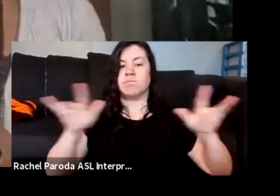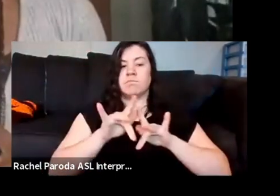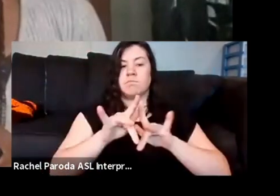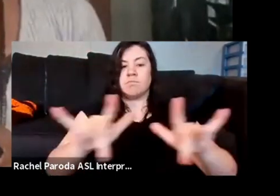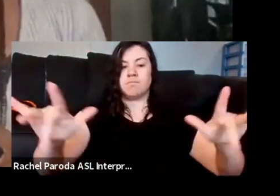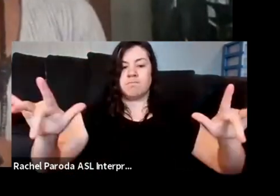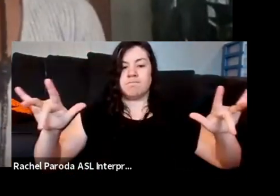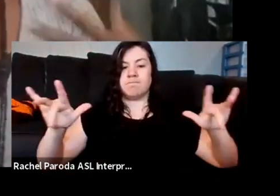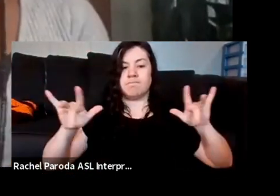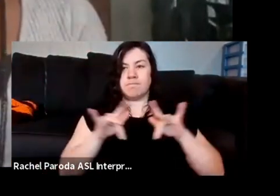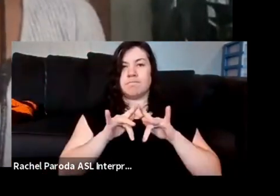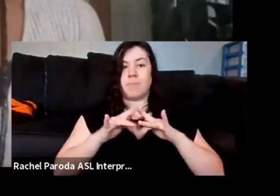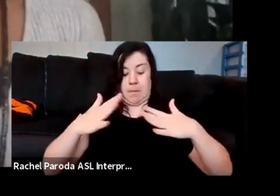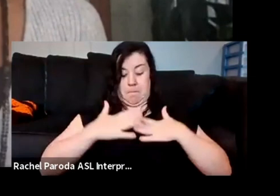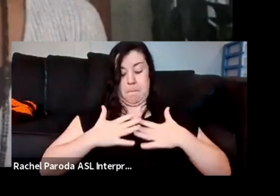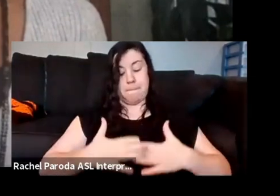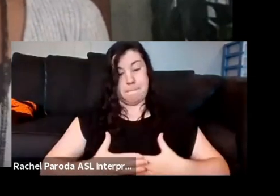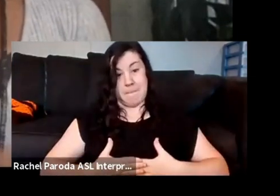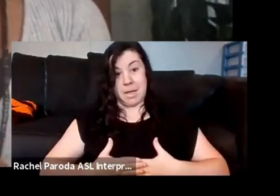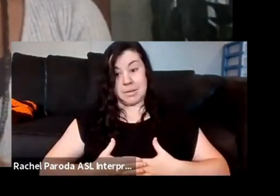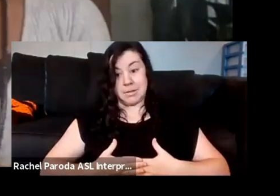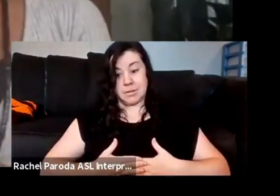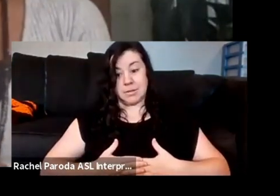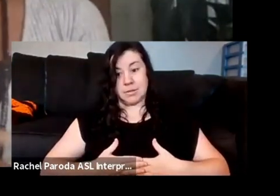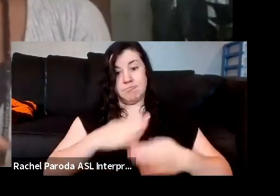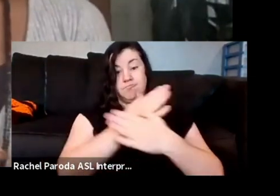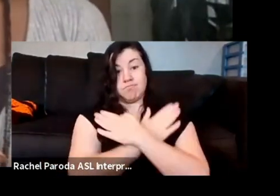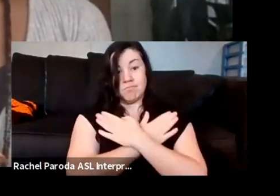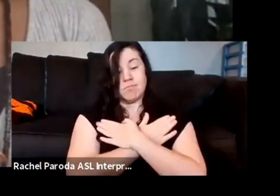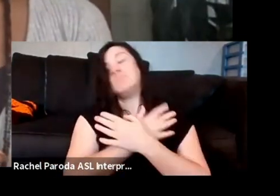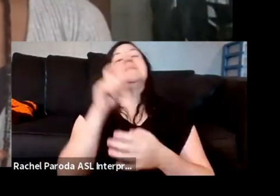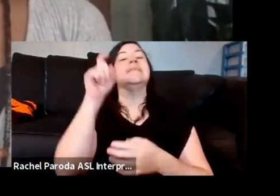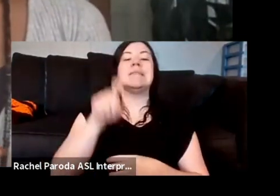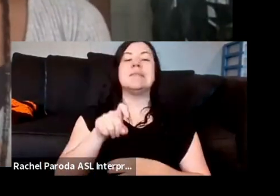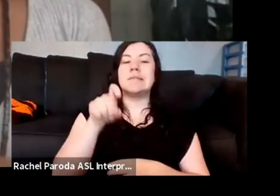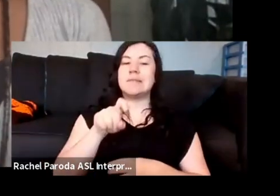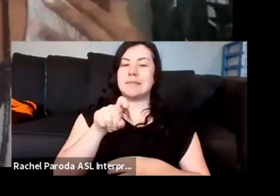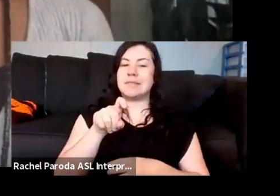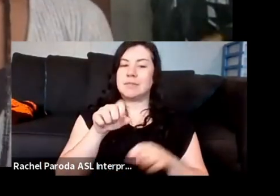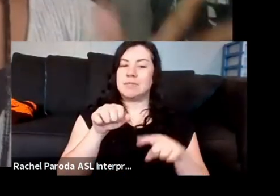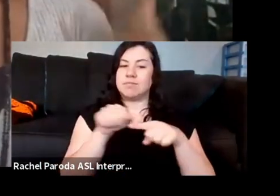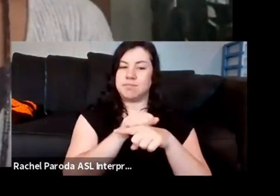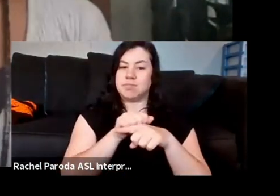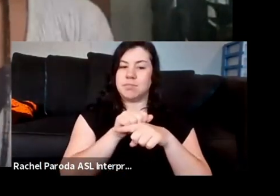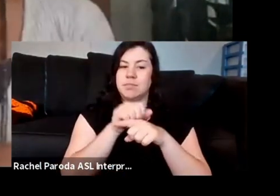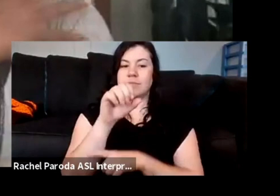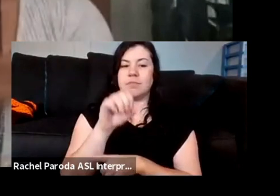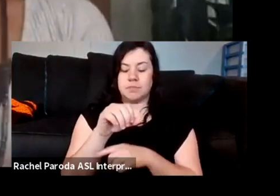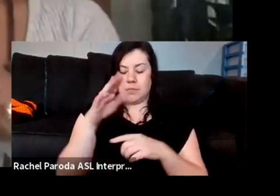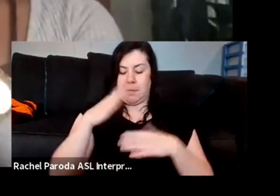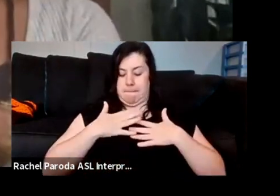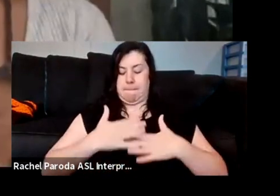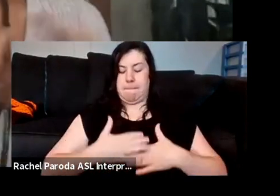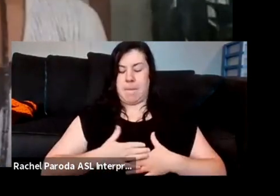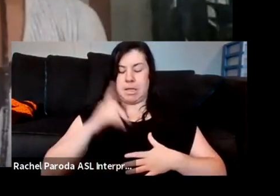space of our own bodies, we kind of have to shed a little bit. So I want to take us through, and some of you have done this before, a shedding, a release, and then